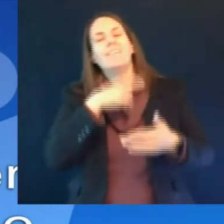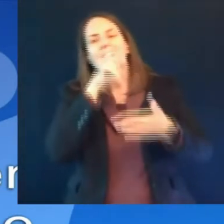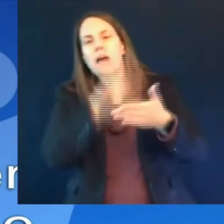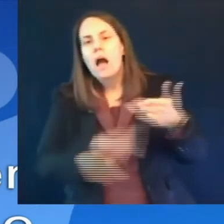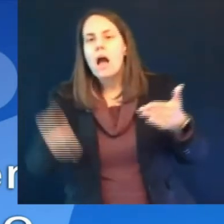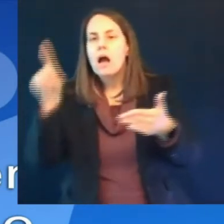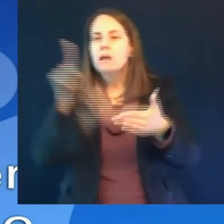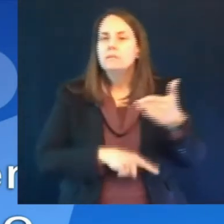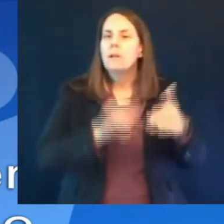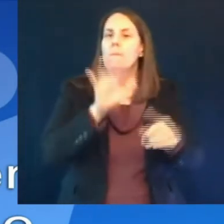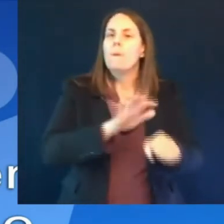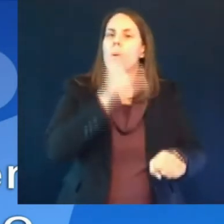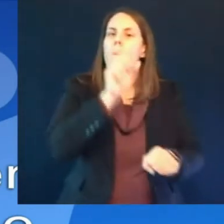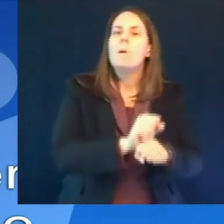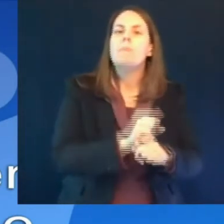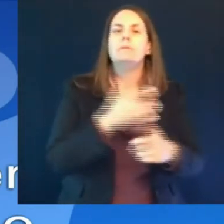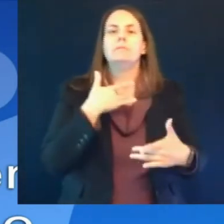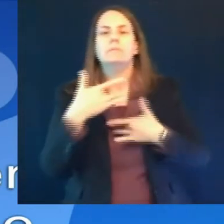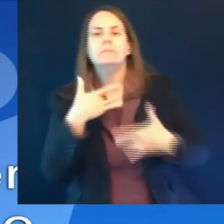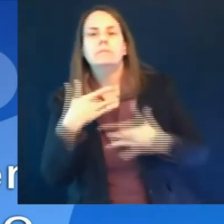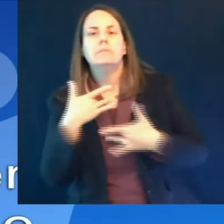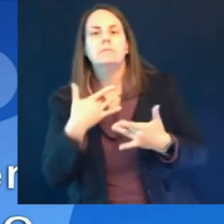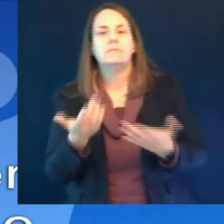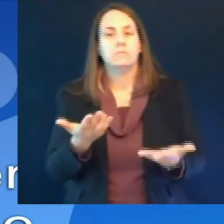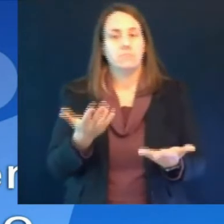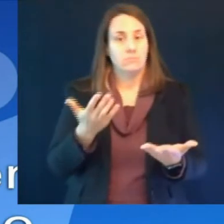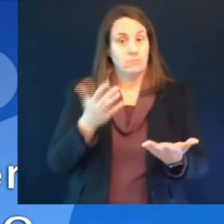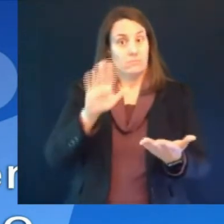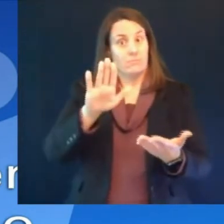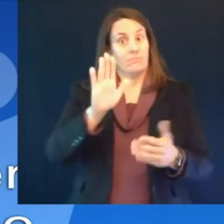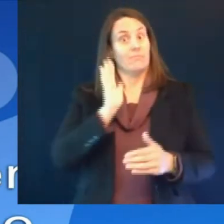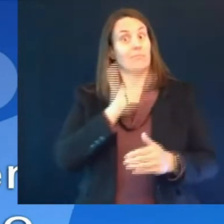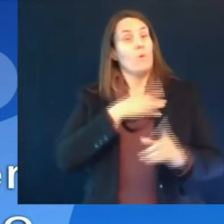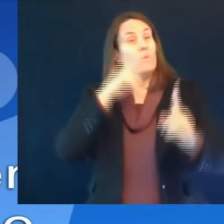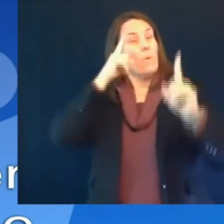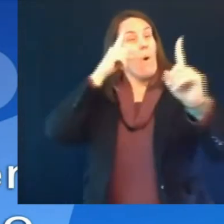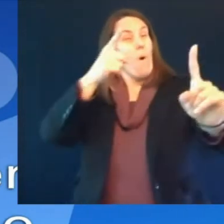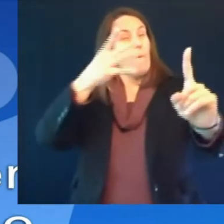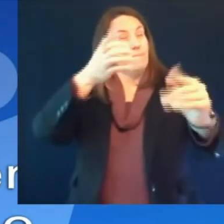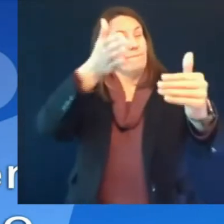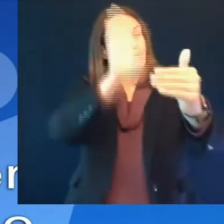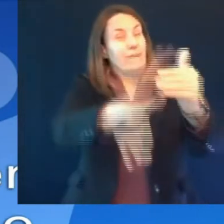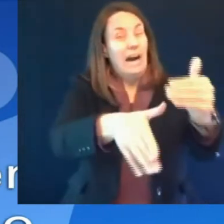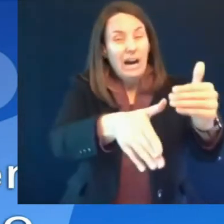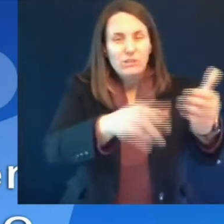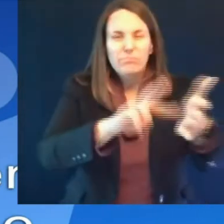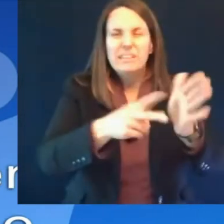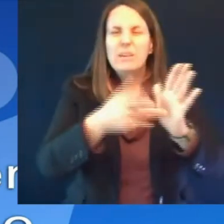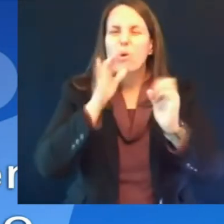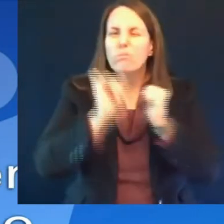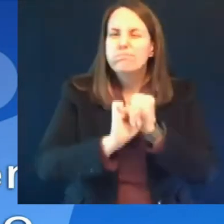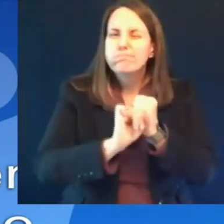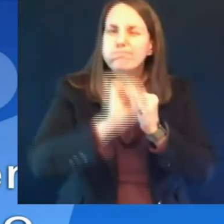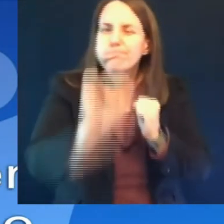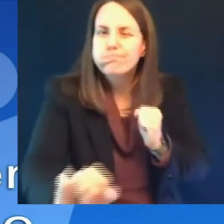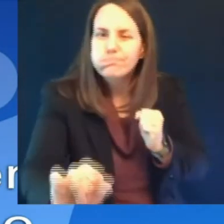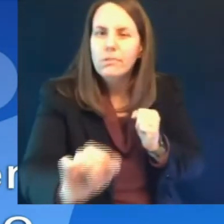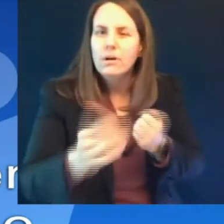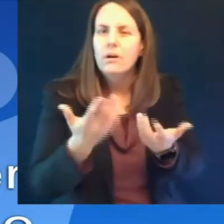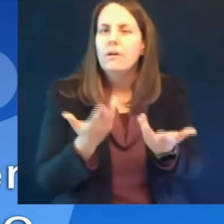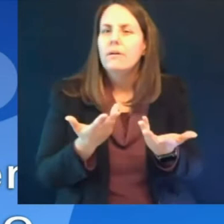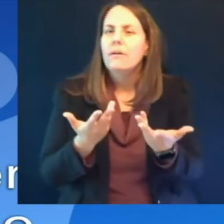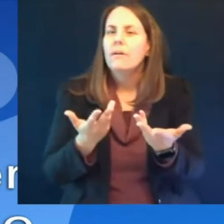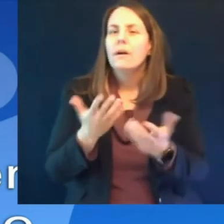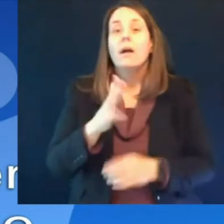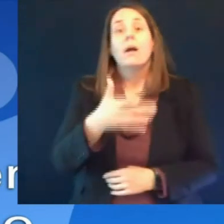getting to our goal um you know j and j was going to be used in like rural areas because that one shot so are we not